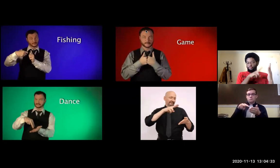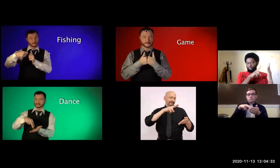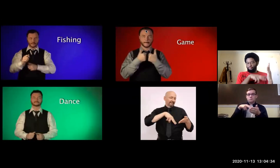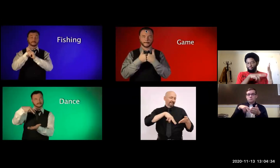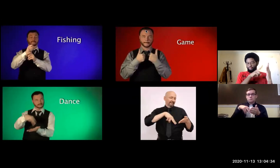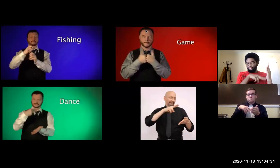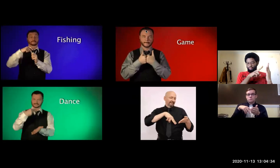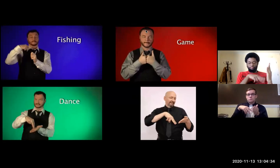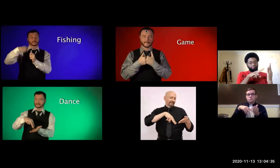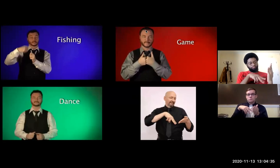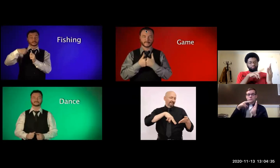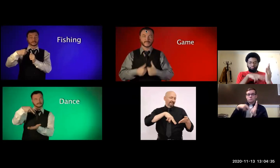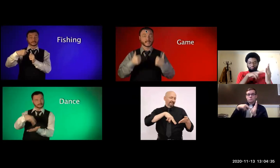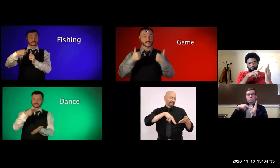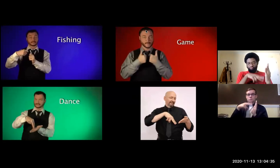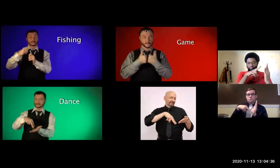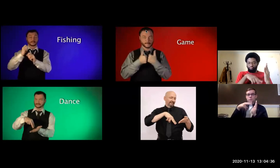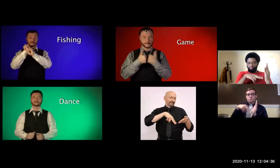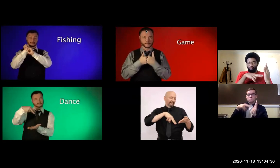or reading